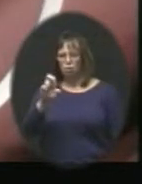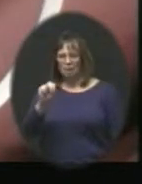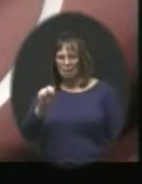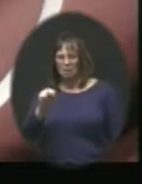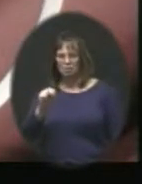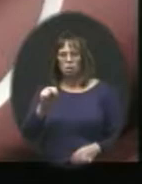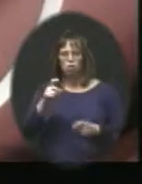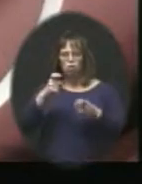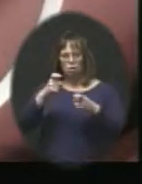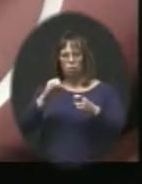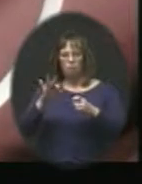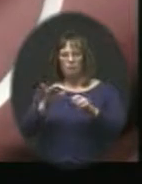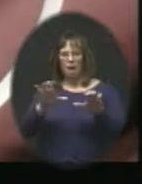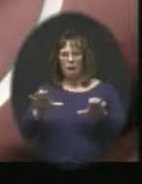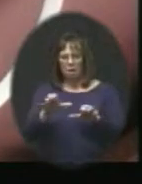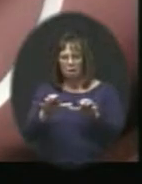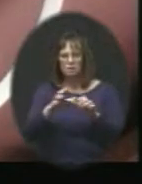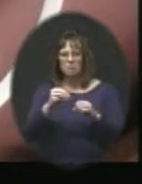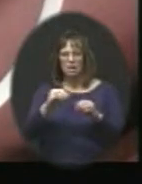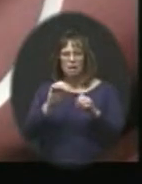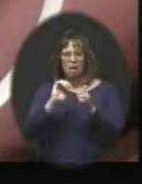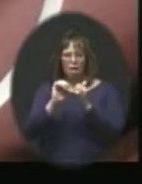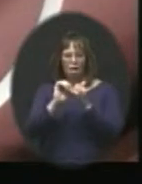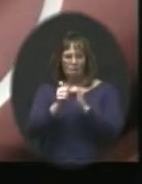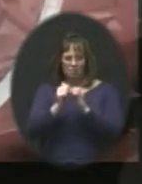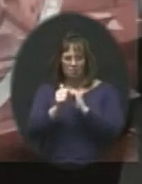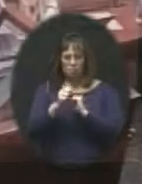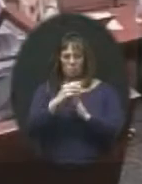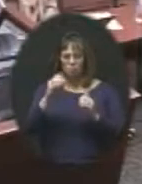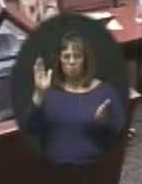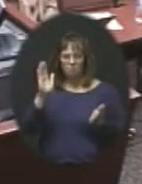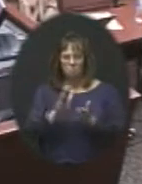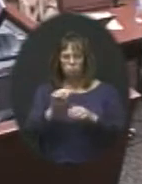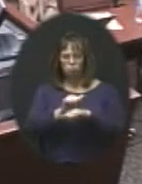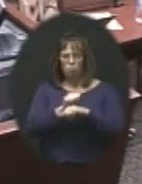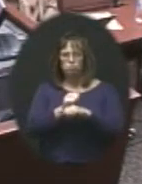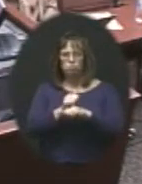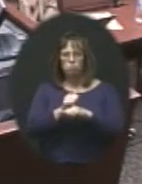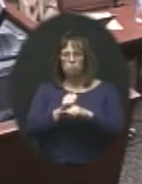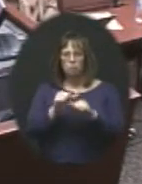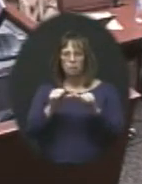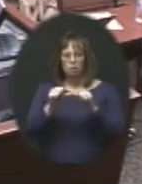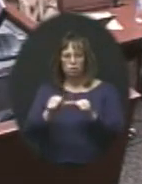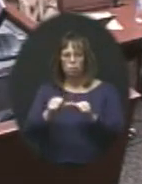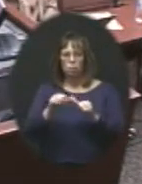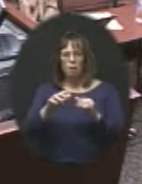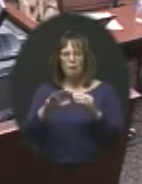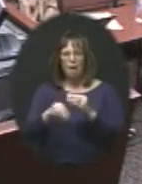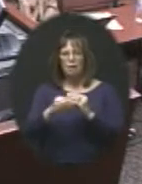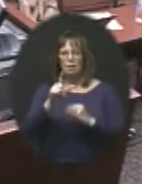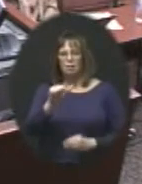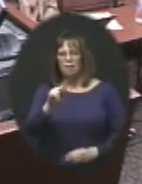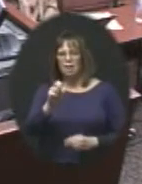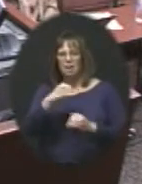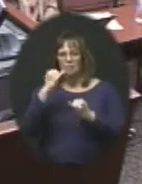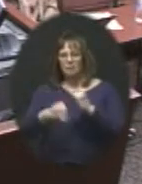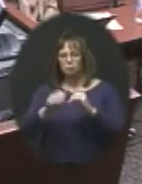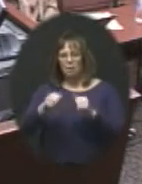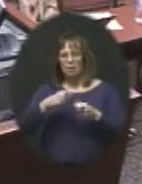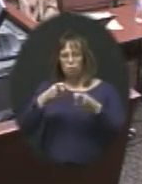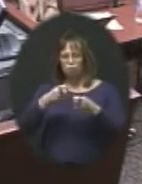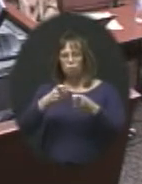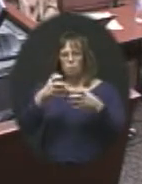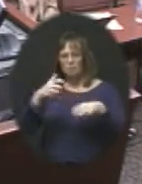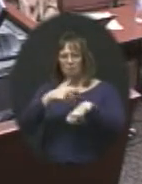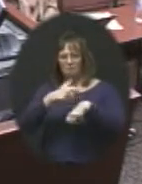director of activities and athletics. We've also minimized the risk of going over. We're going to put Lane last, so that we can control the amount of time he